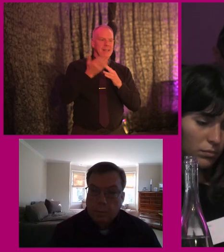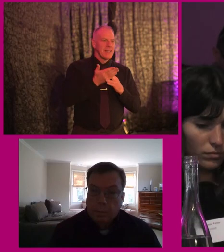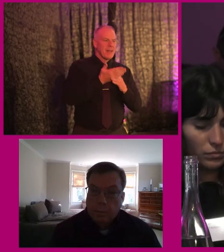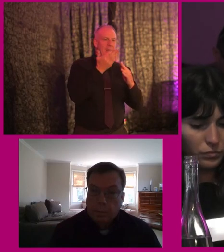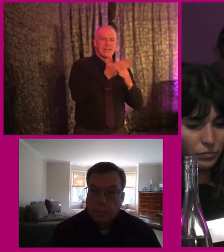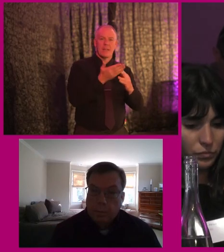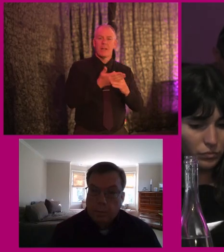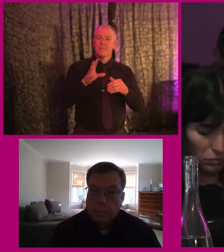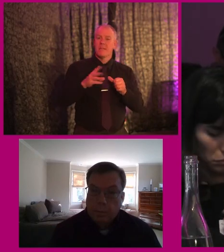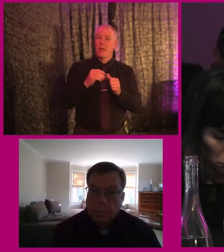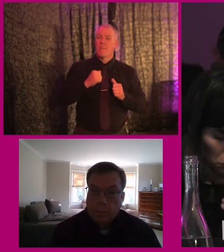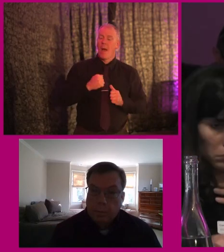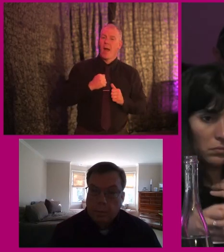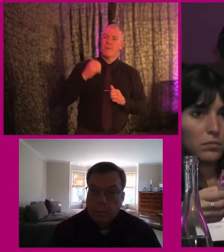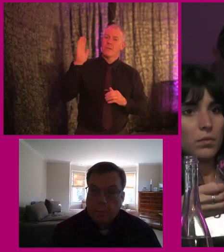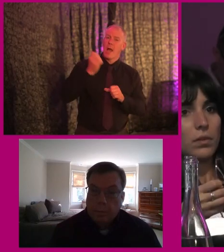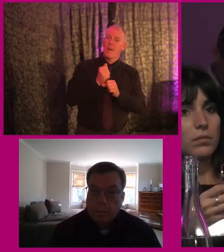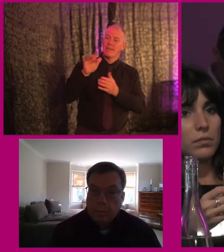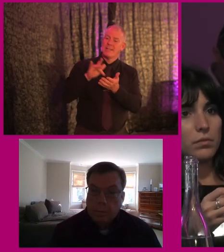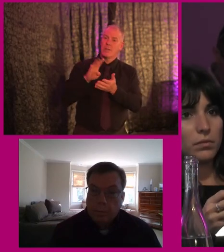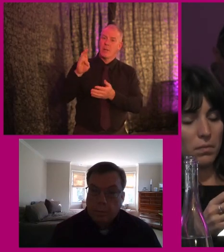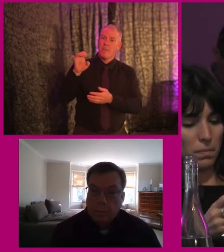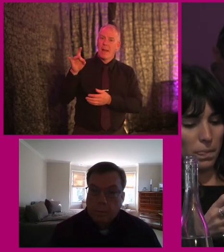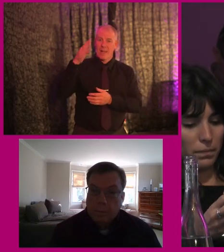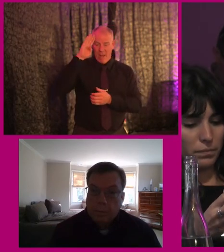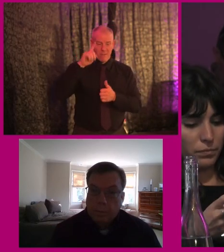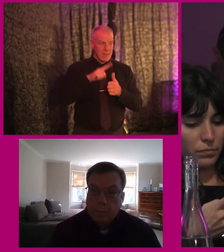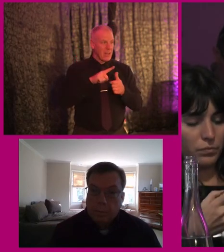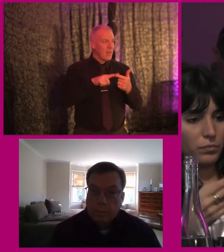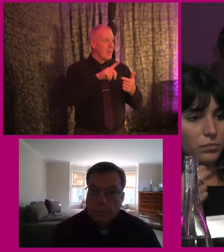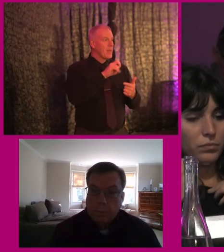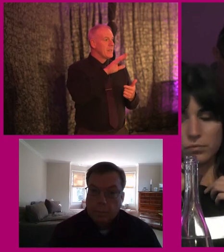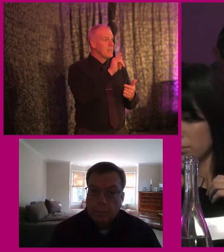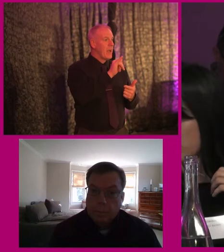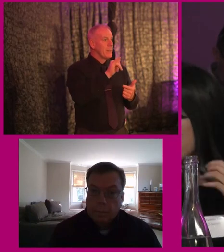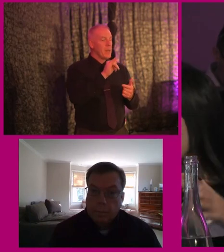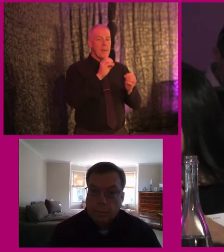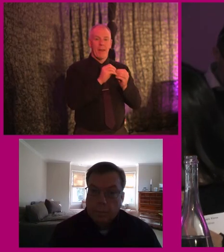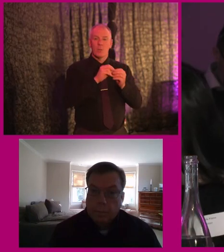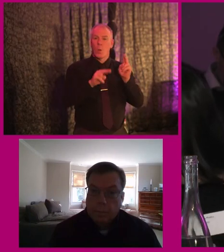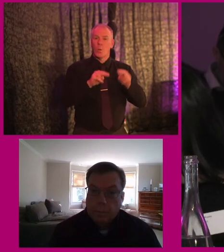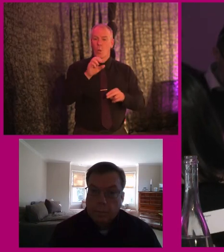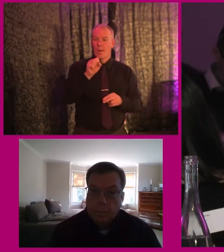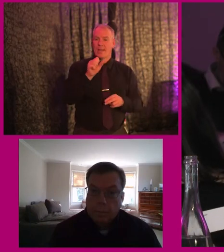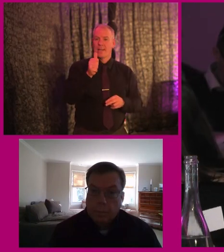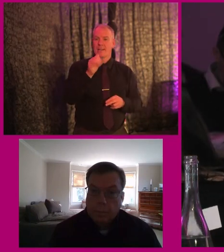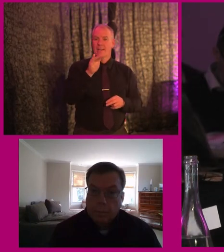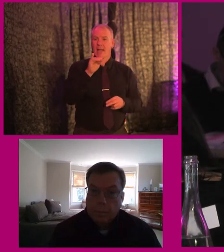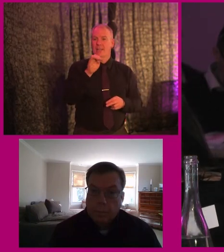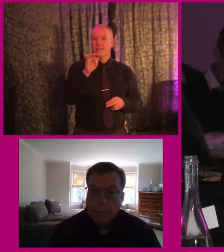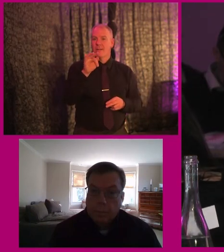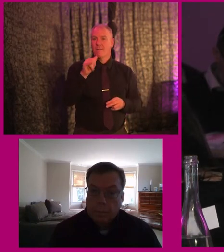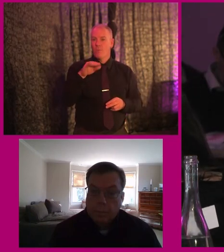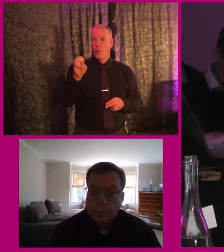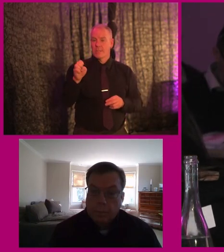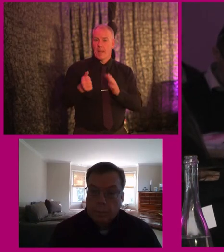you know, my, my own presentation on the central bank of Ireland. I know Terry mentioned that the, um, the new Salesforce, um, building in North wall key is